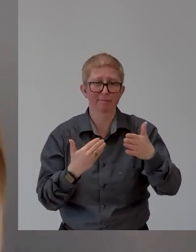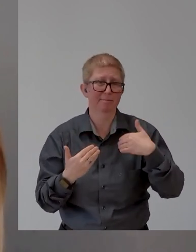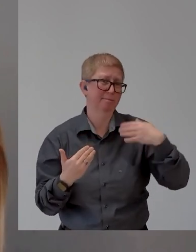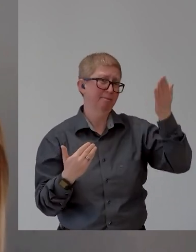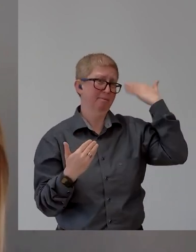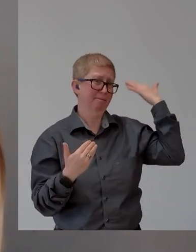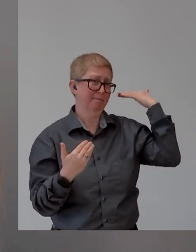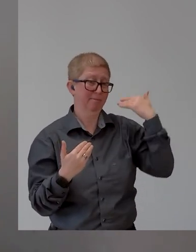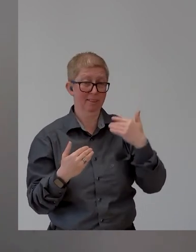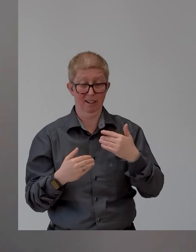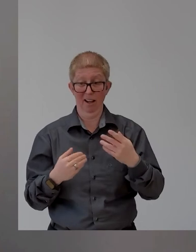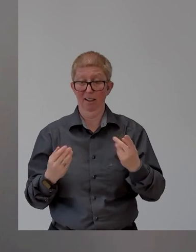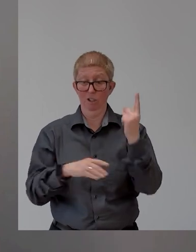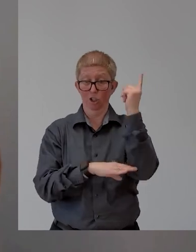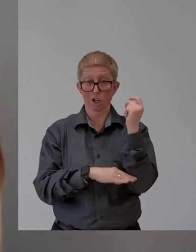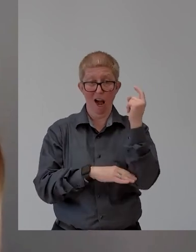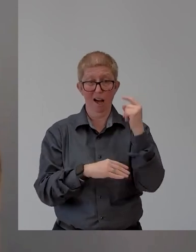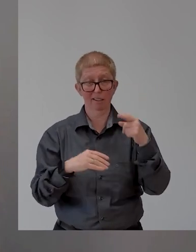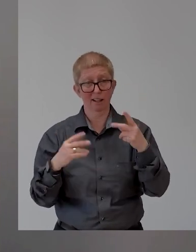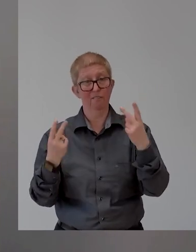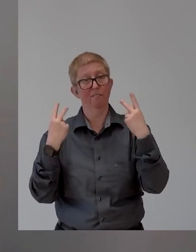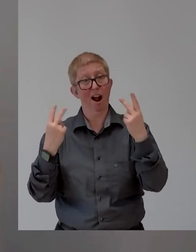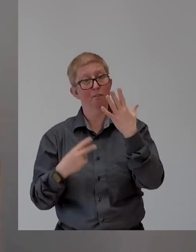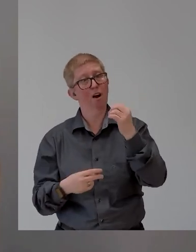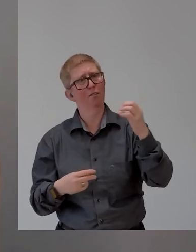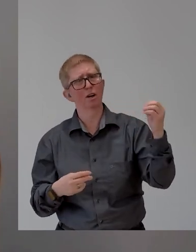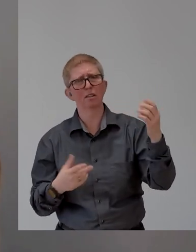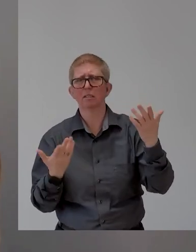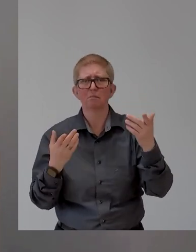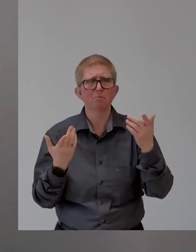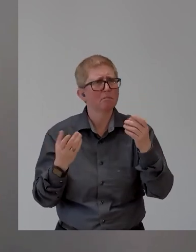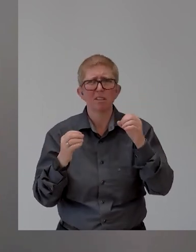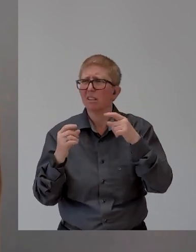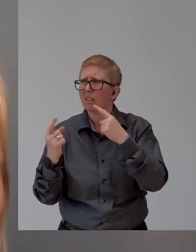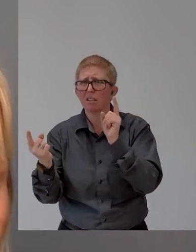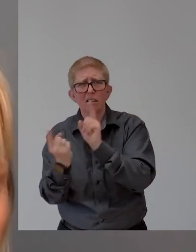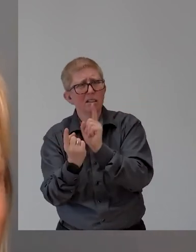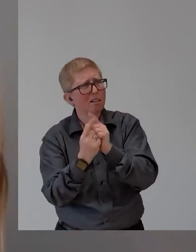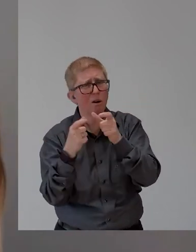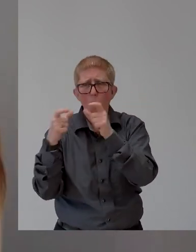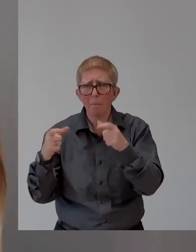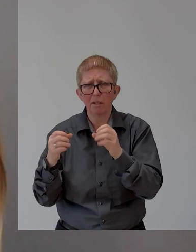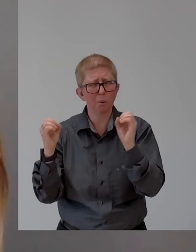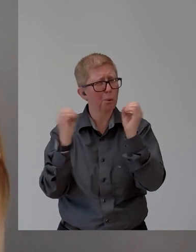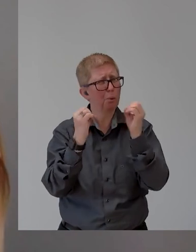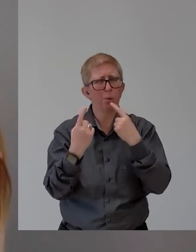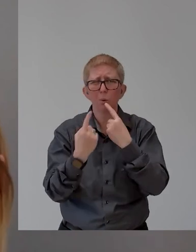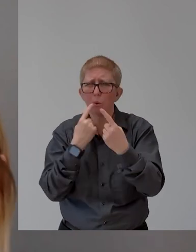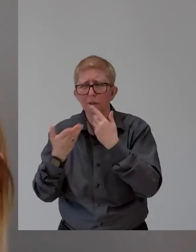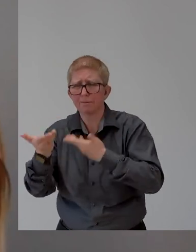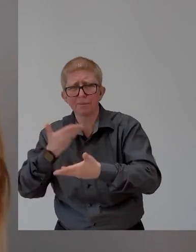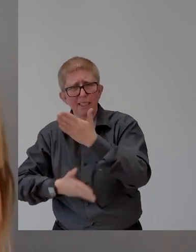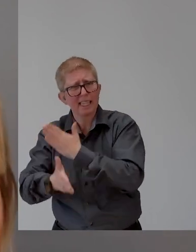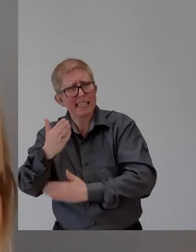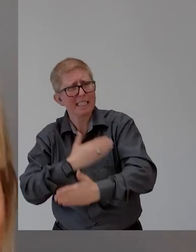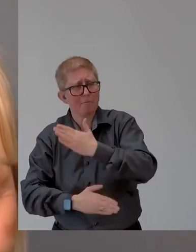conversation about disability. Let us make sure that that no longer exists. So thank you everyone and have a great day.